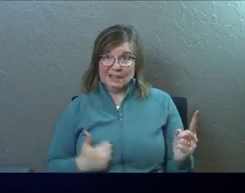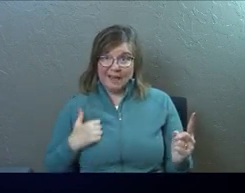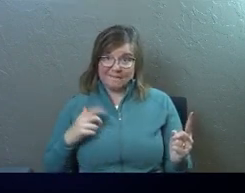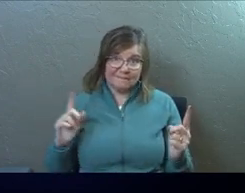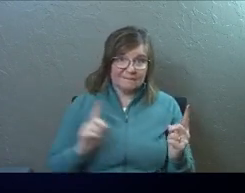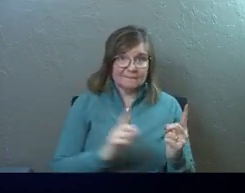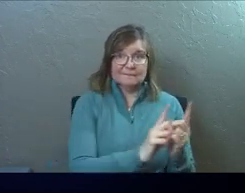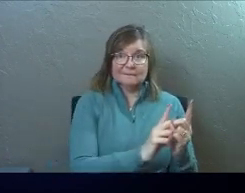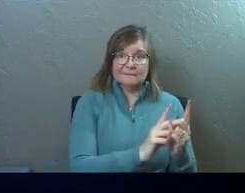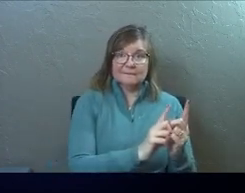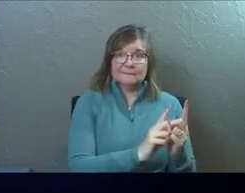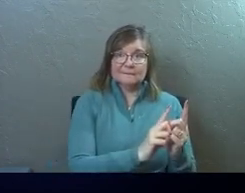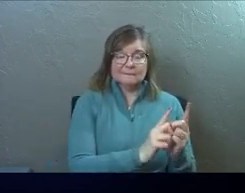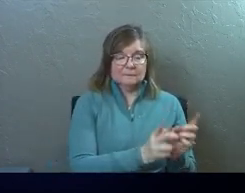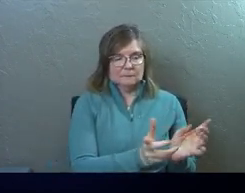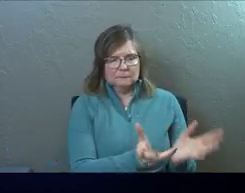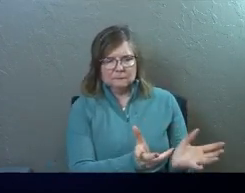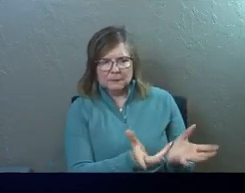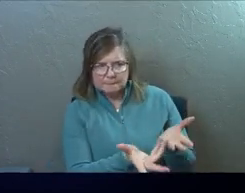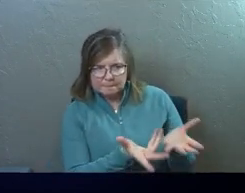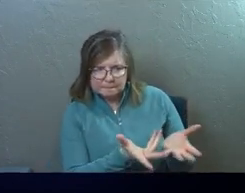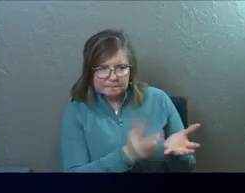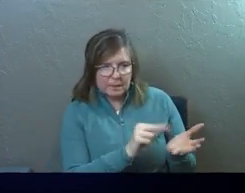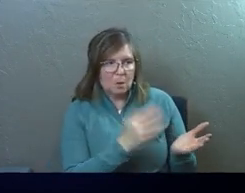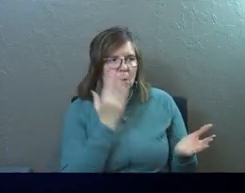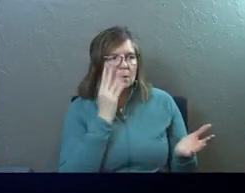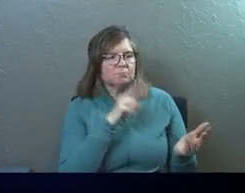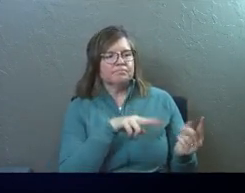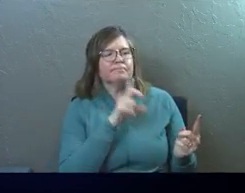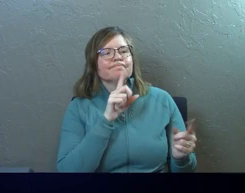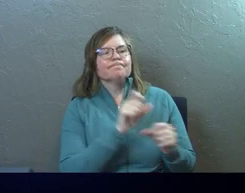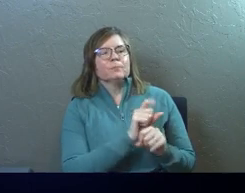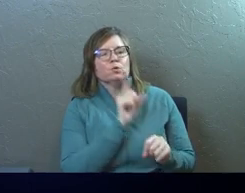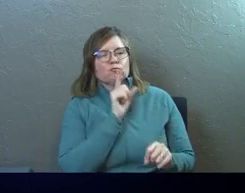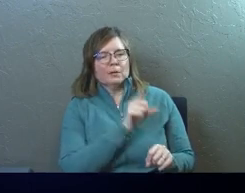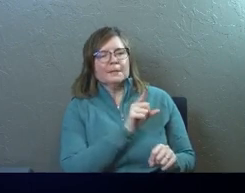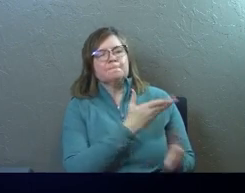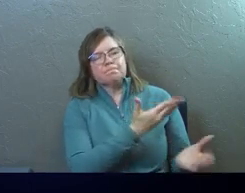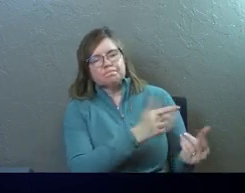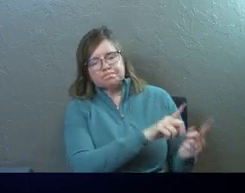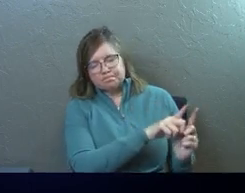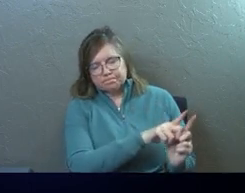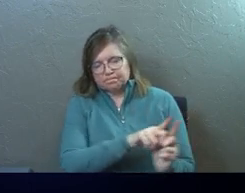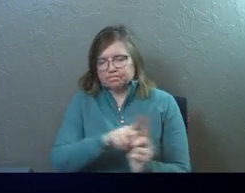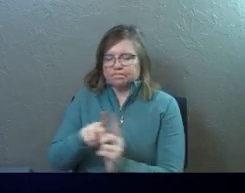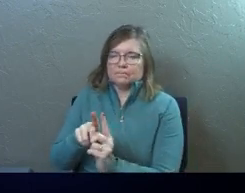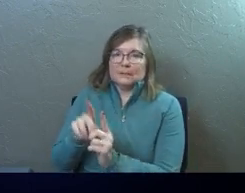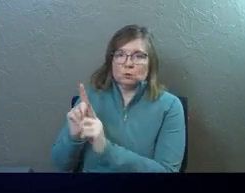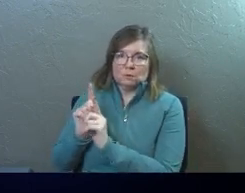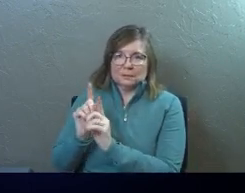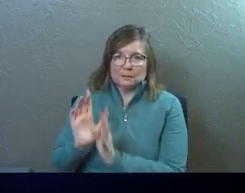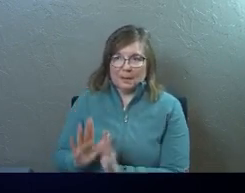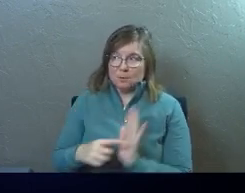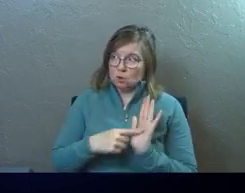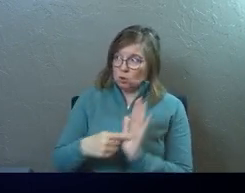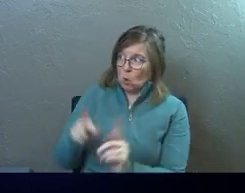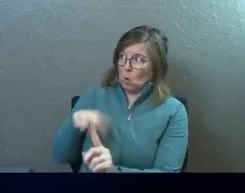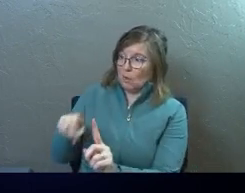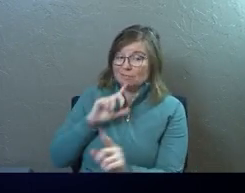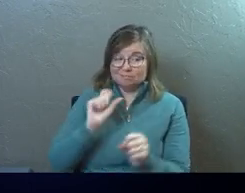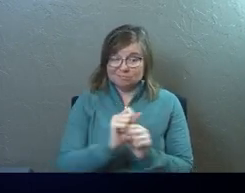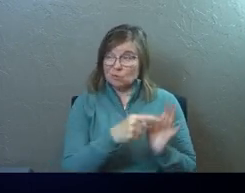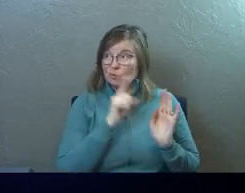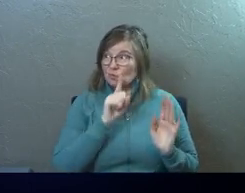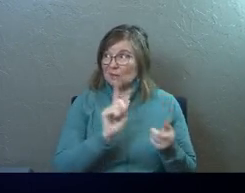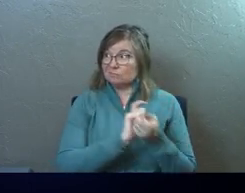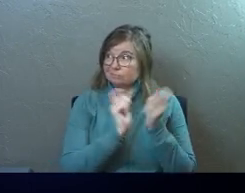life and gets to know that the conversion was real. And then he escorts him to the disciples and shows them that it's